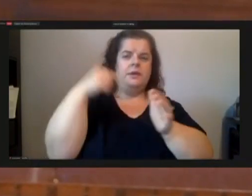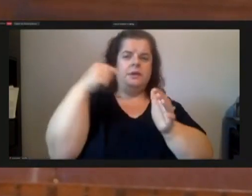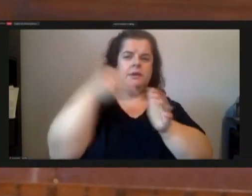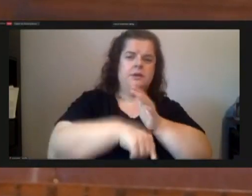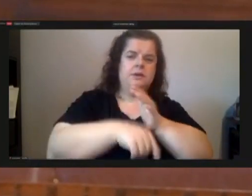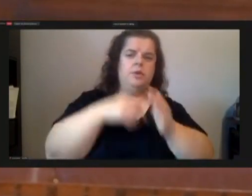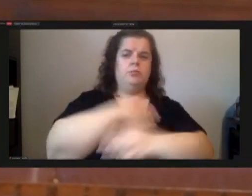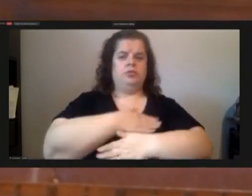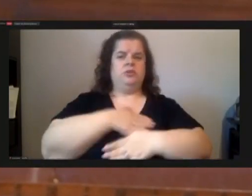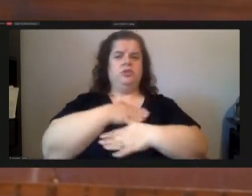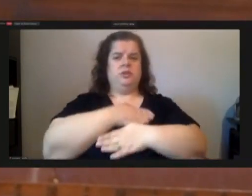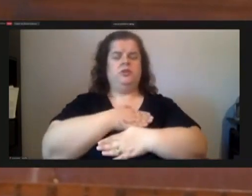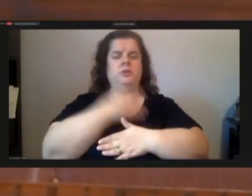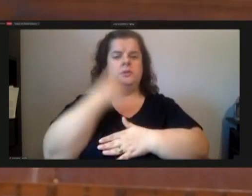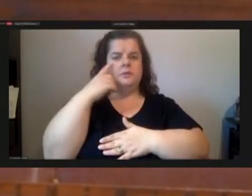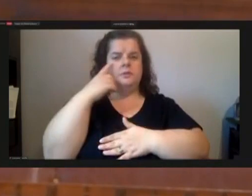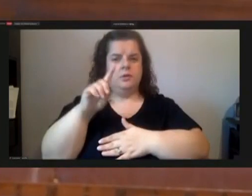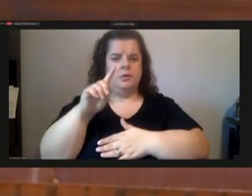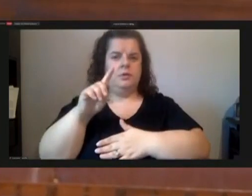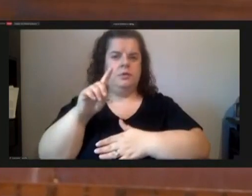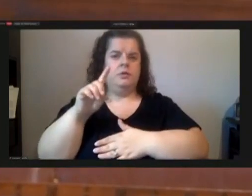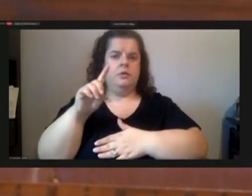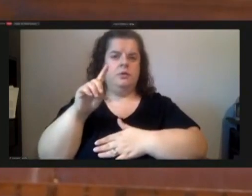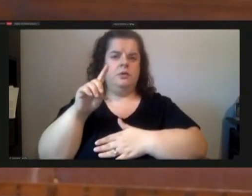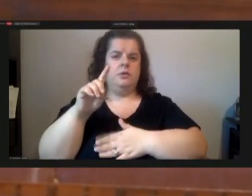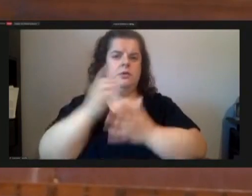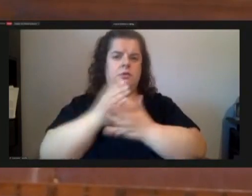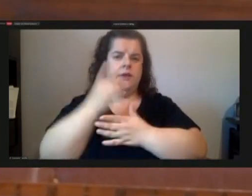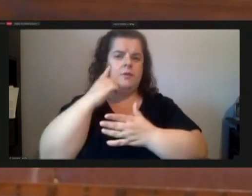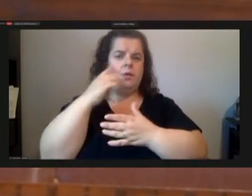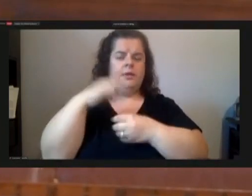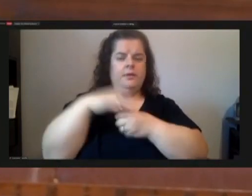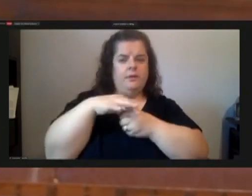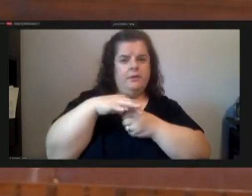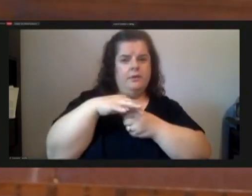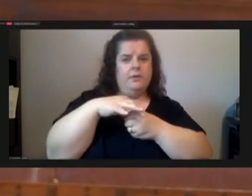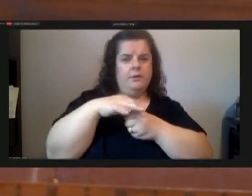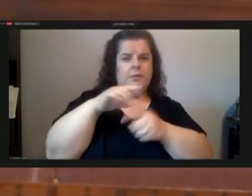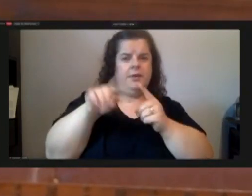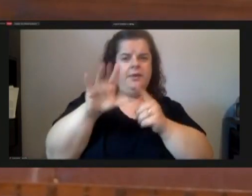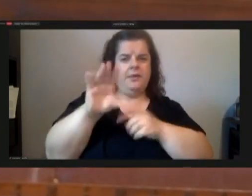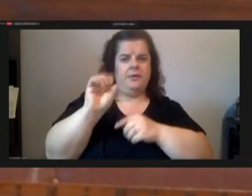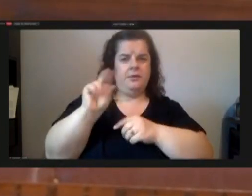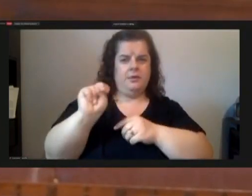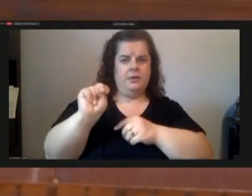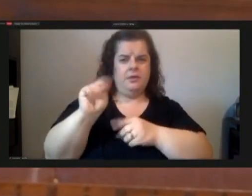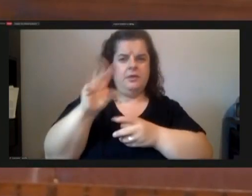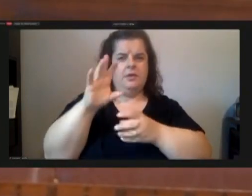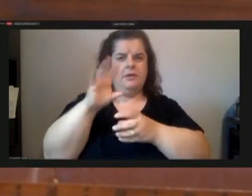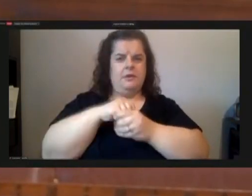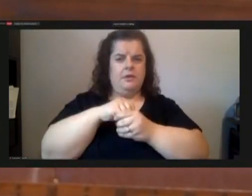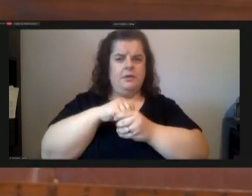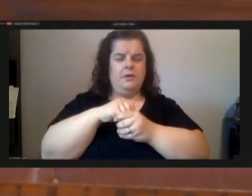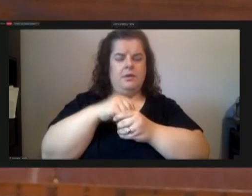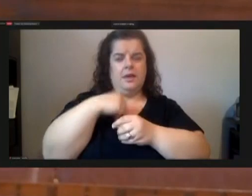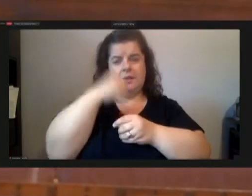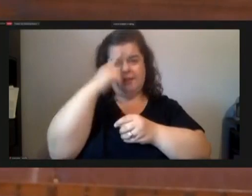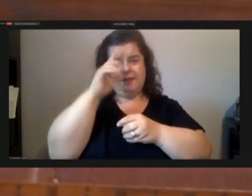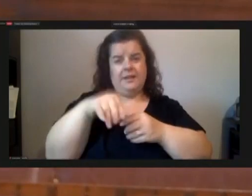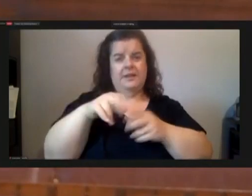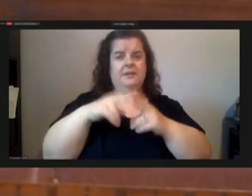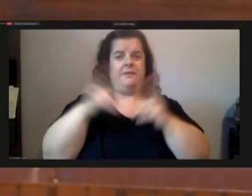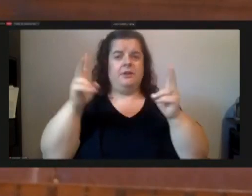and i think it's extremely serious